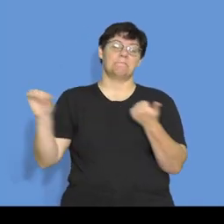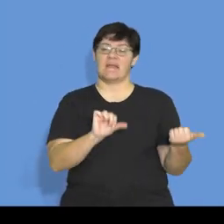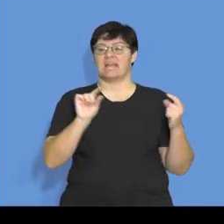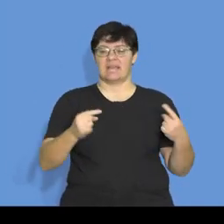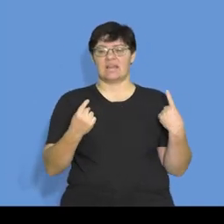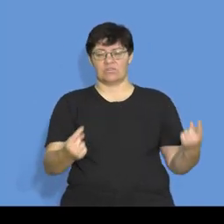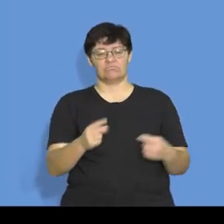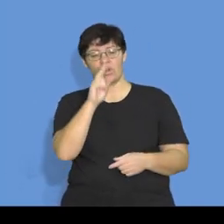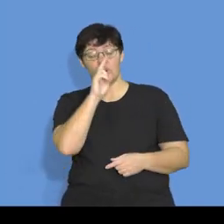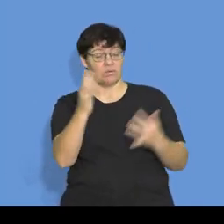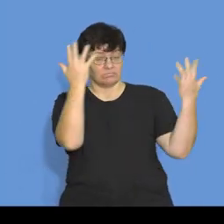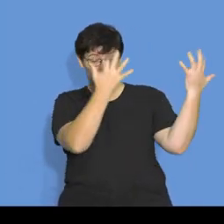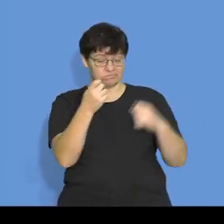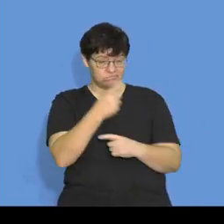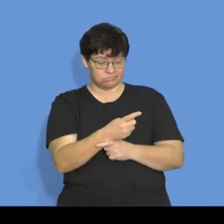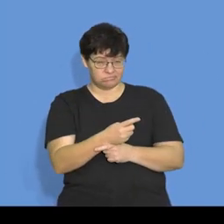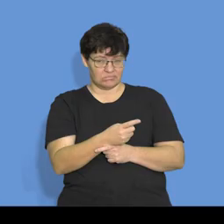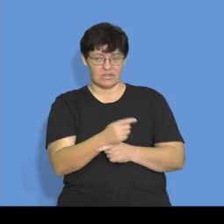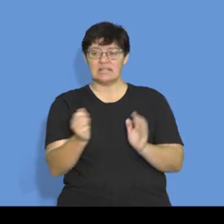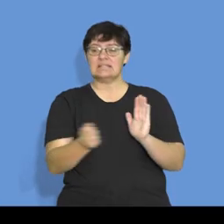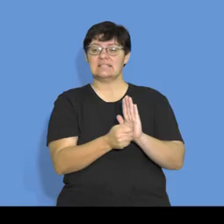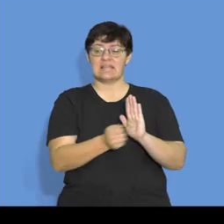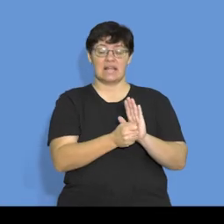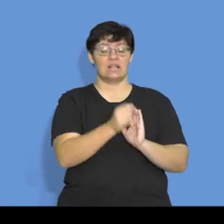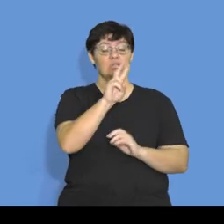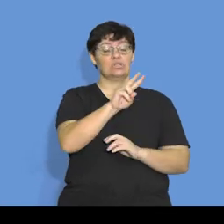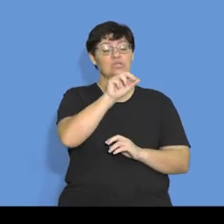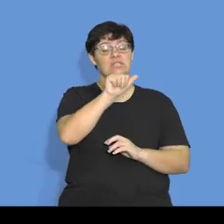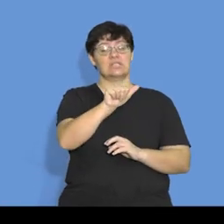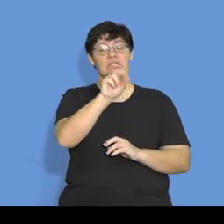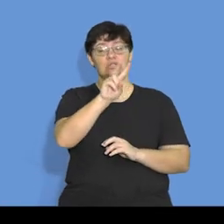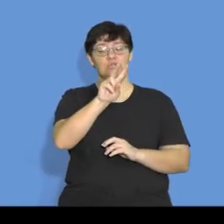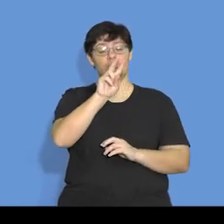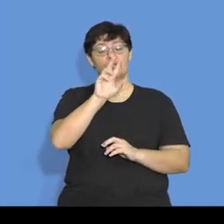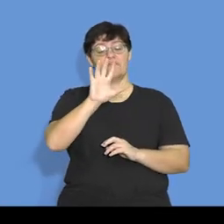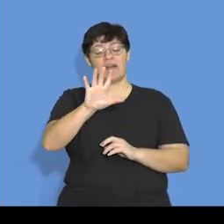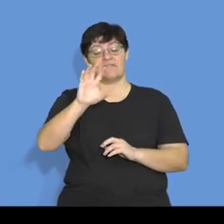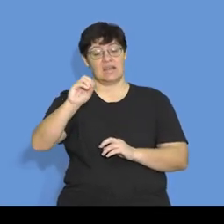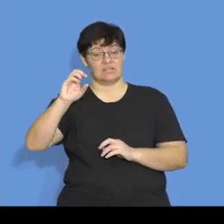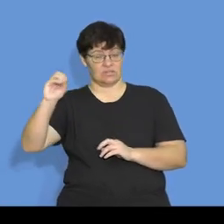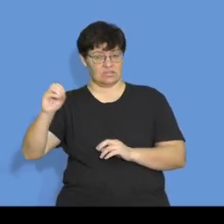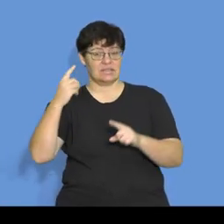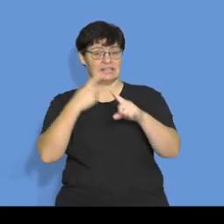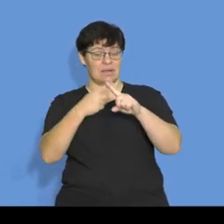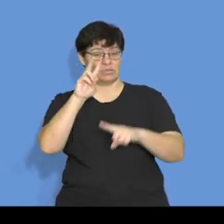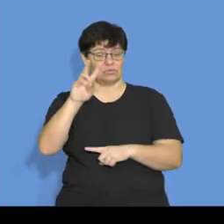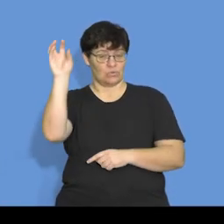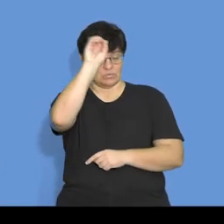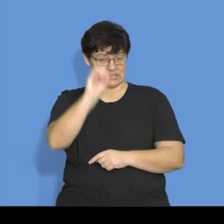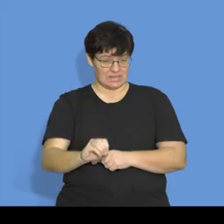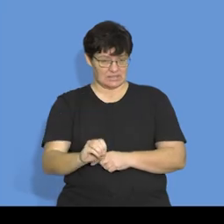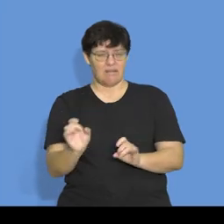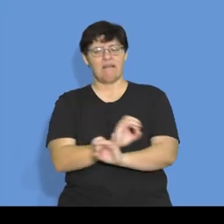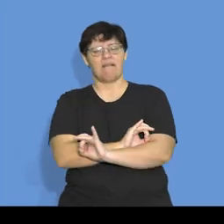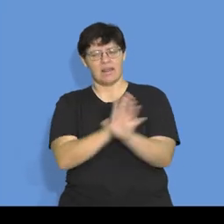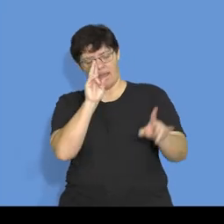calculation, your sale was 262,500 times the 2%. Clearly, you can see